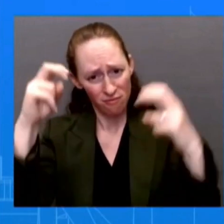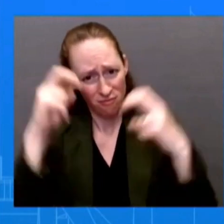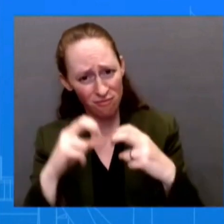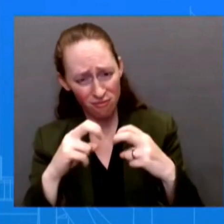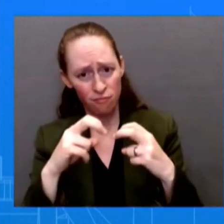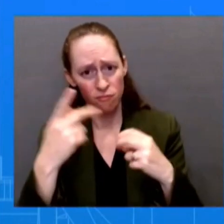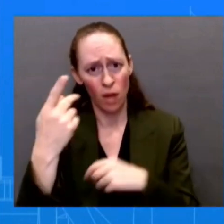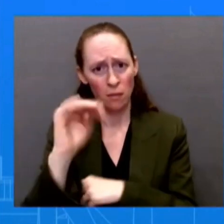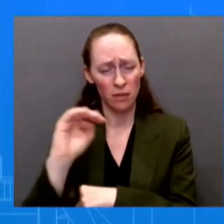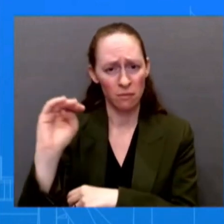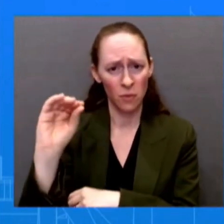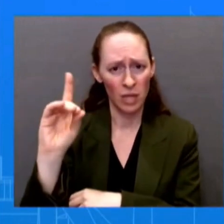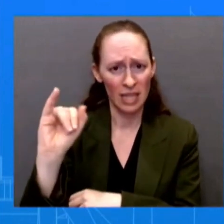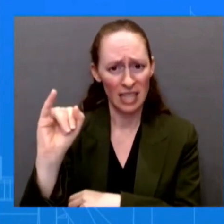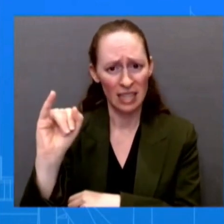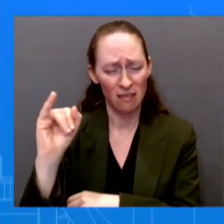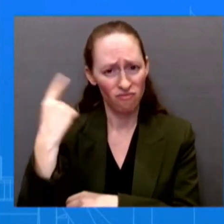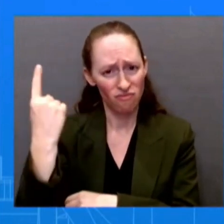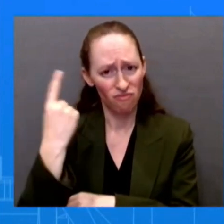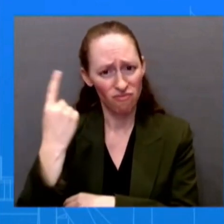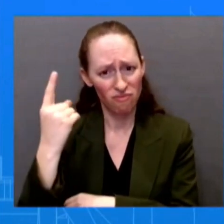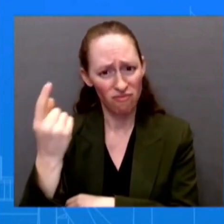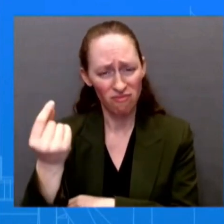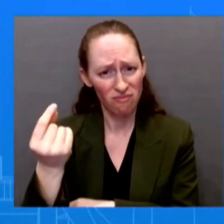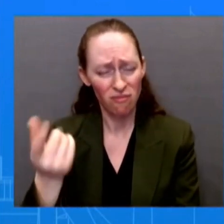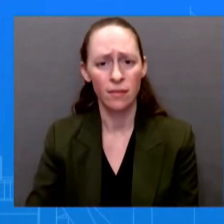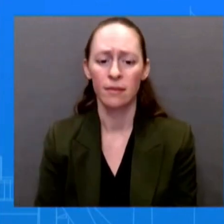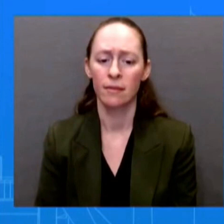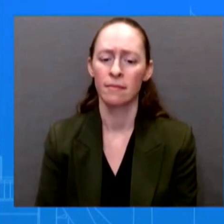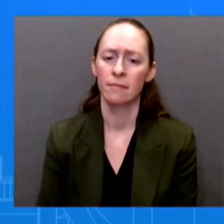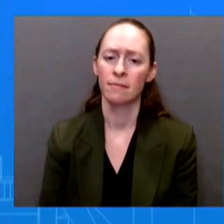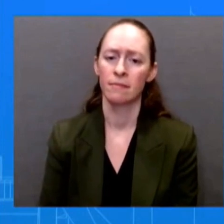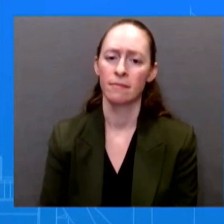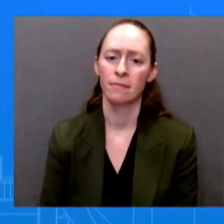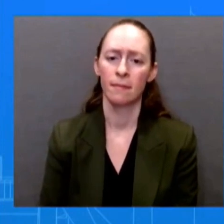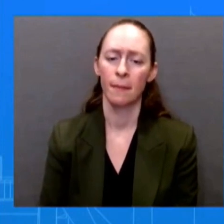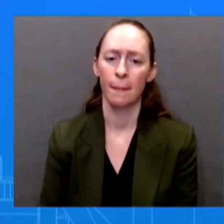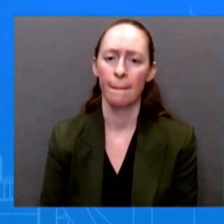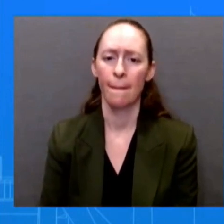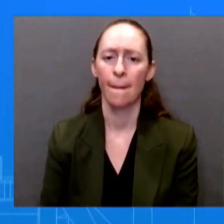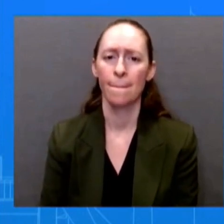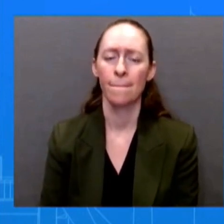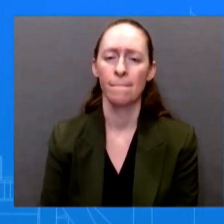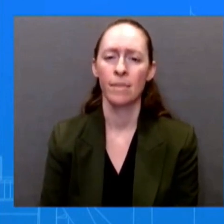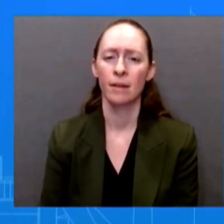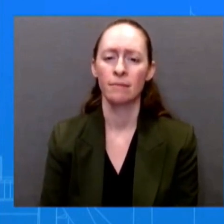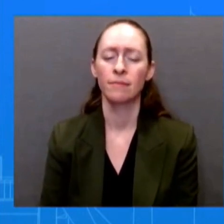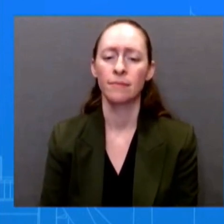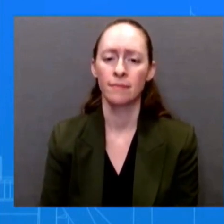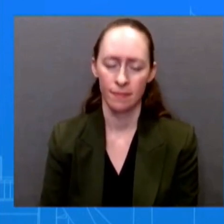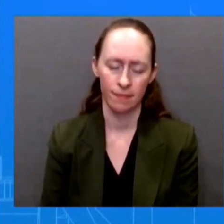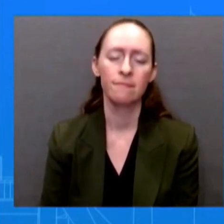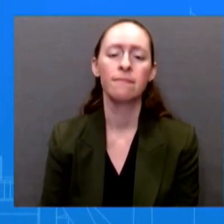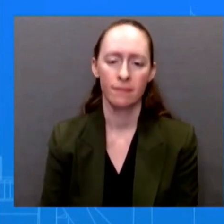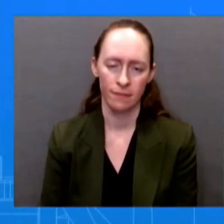and a strong leaders' declaration. As you know, I know you followed this very closely. President Biden spoke with the prime minister and Indonesian